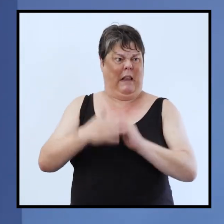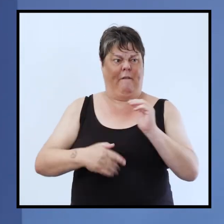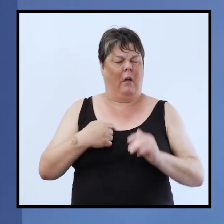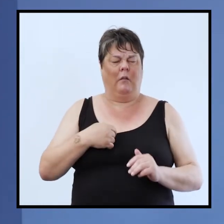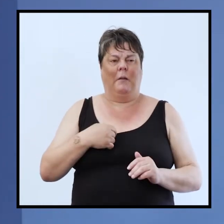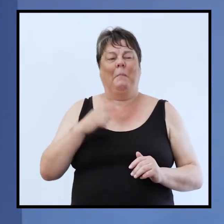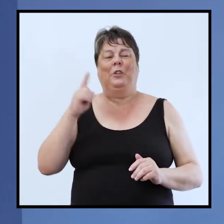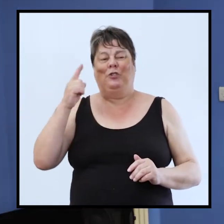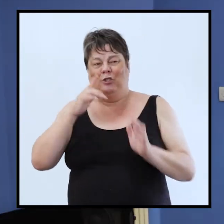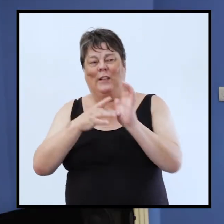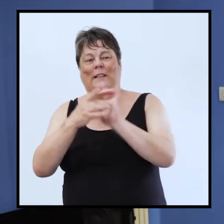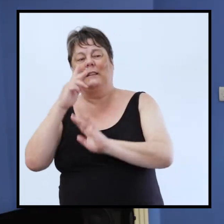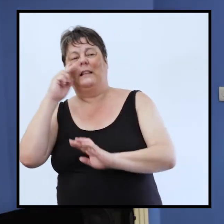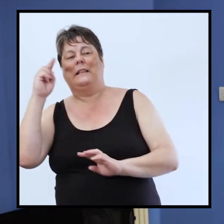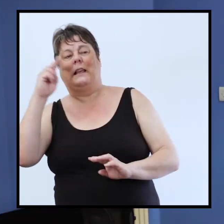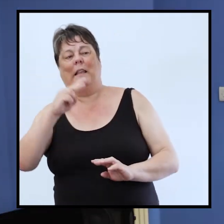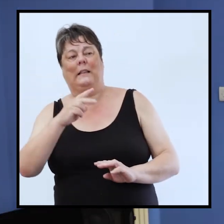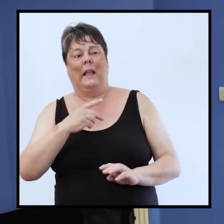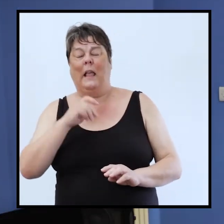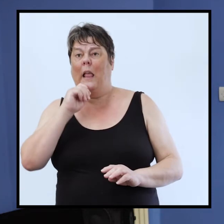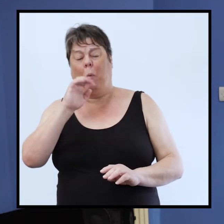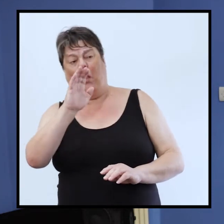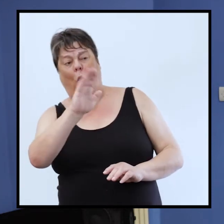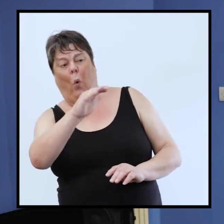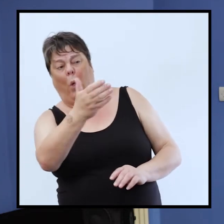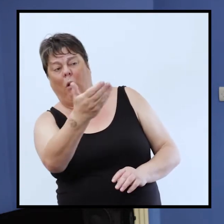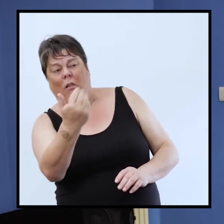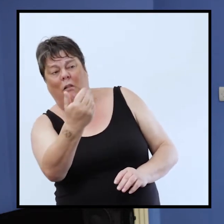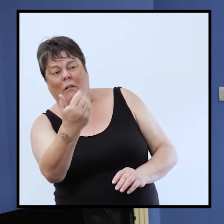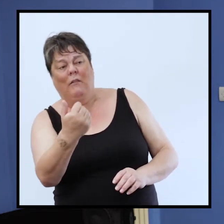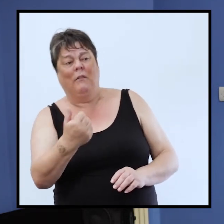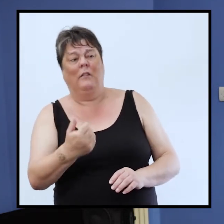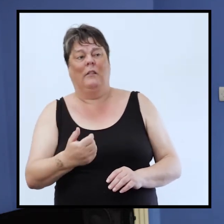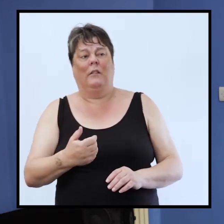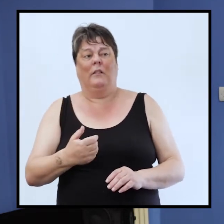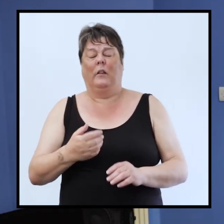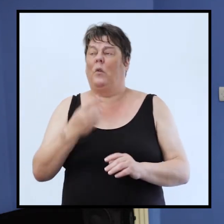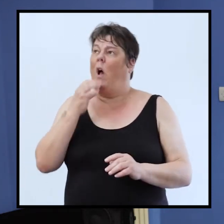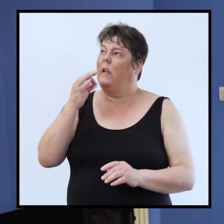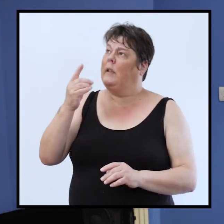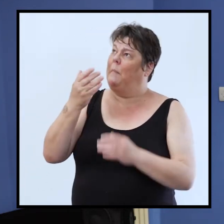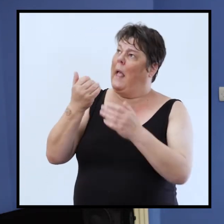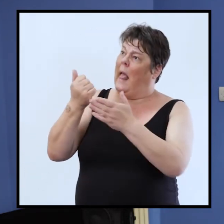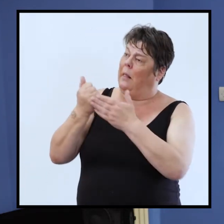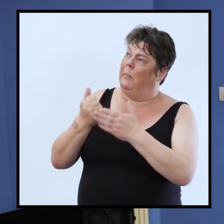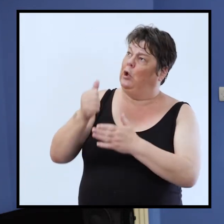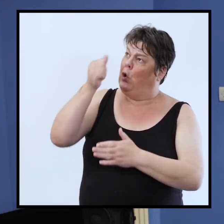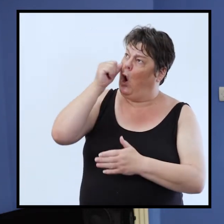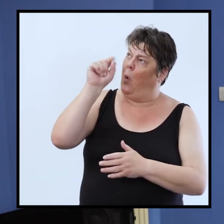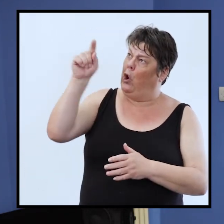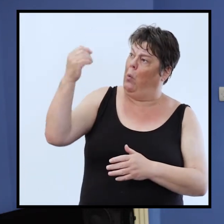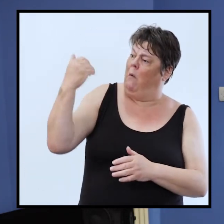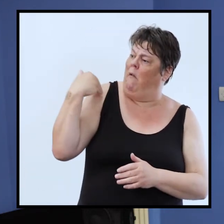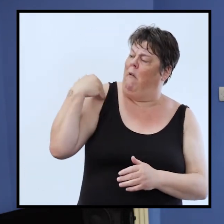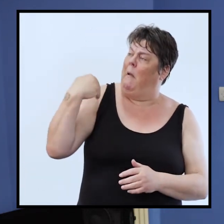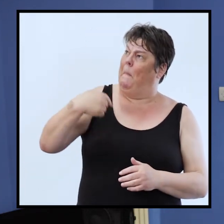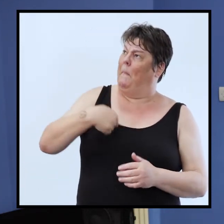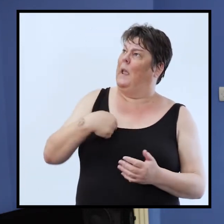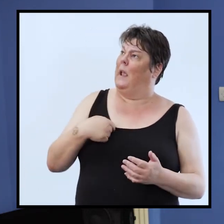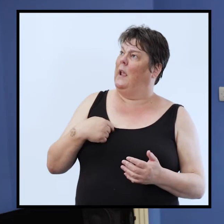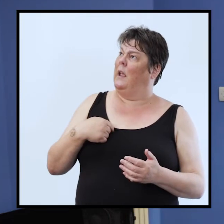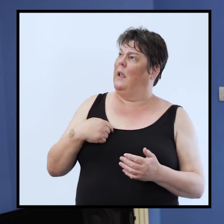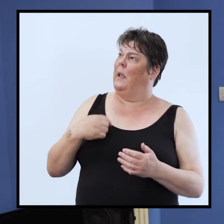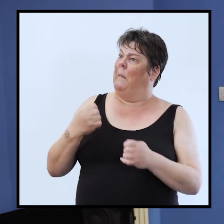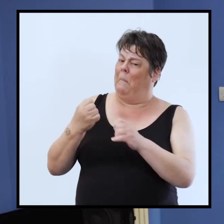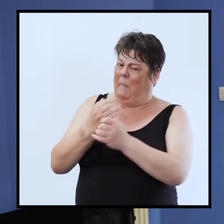you even if you don't hear him ask him to help you hear him ask him to make that real to make it clear